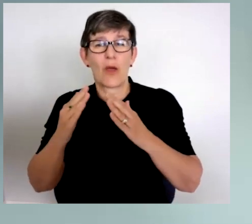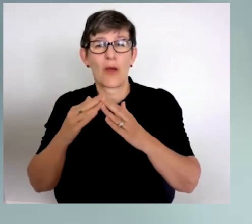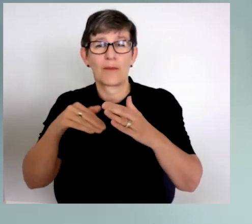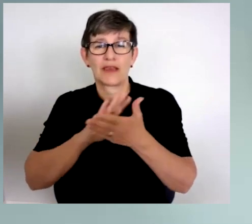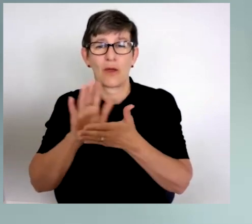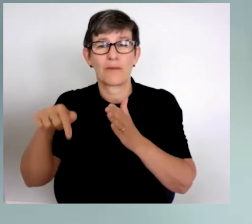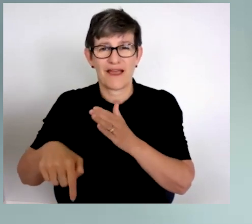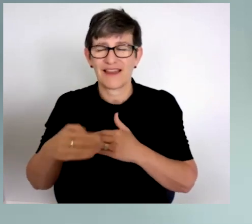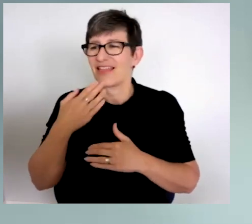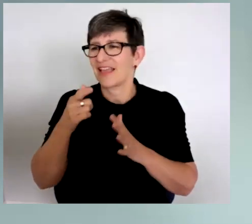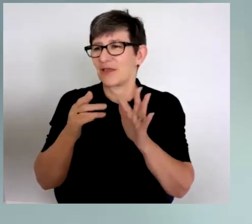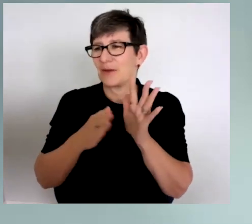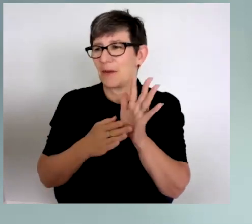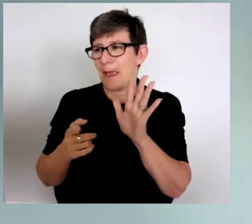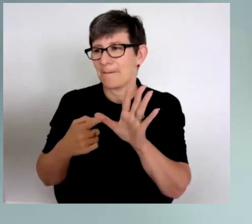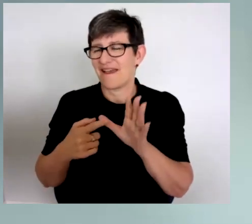Thank you. Emma.